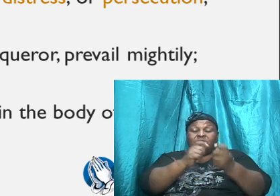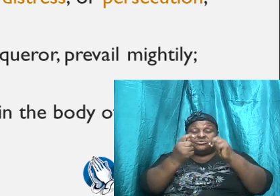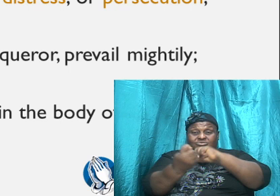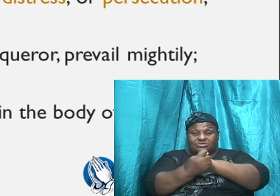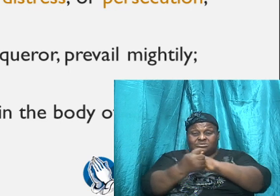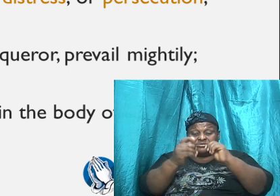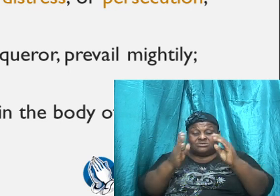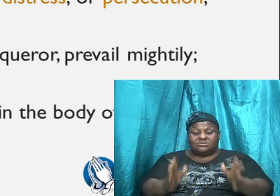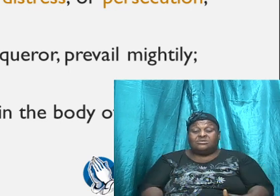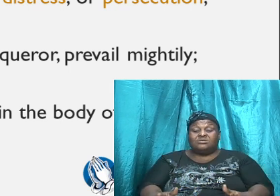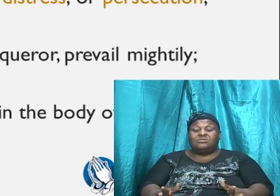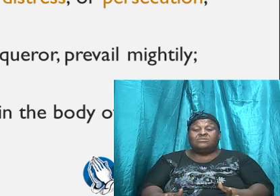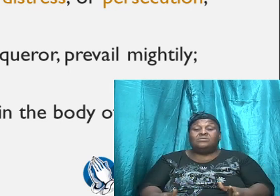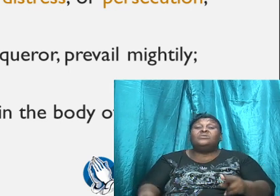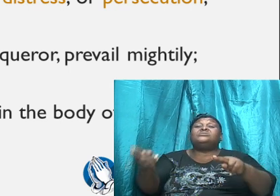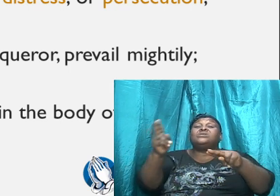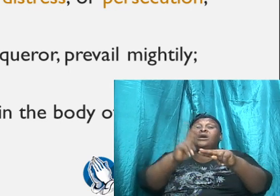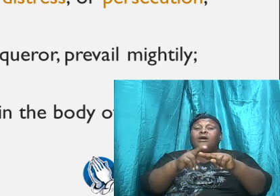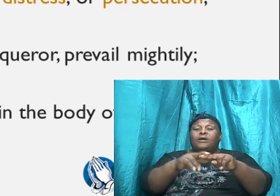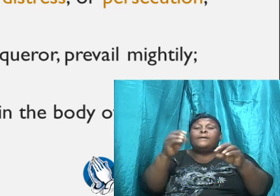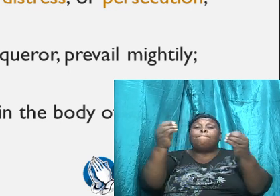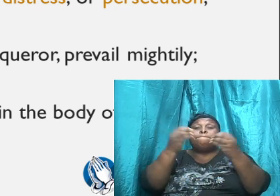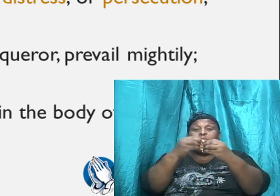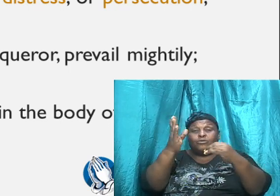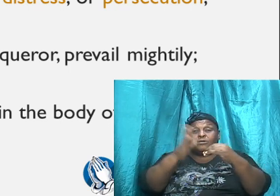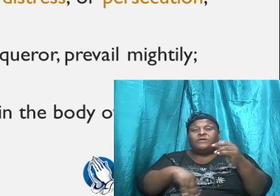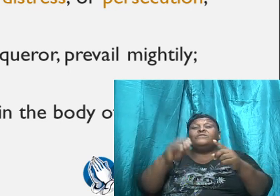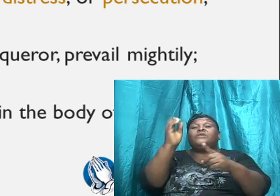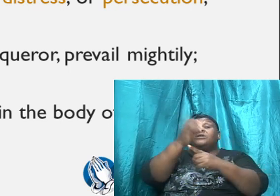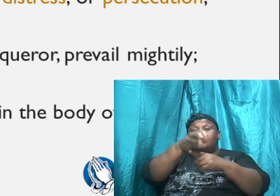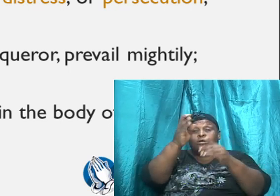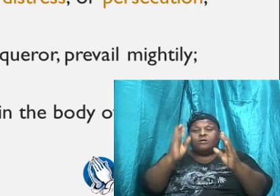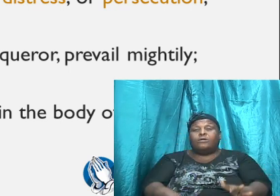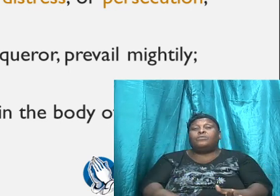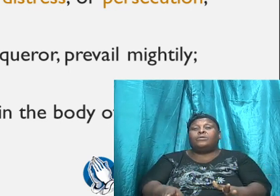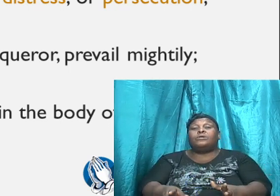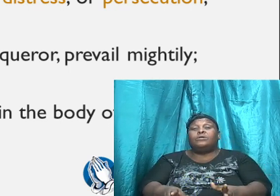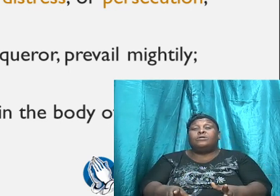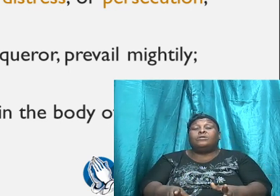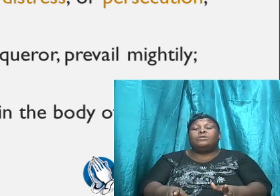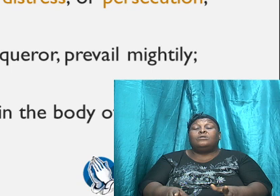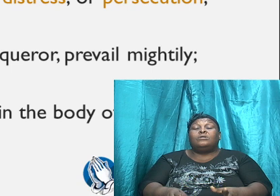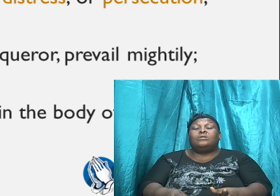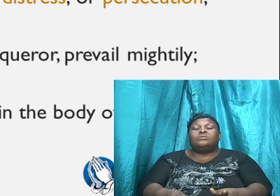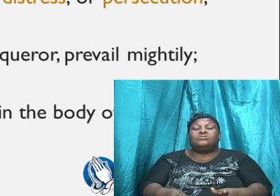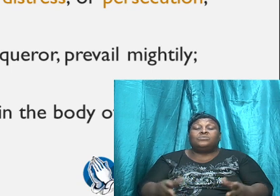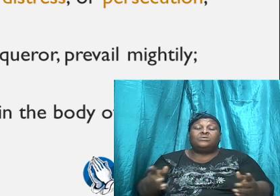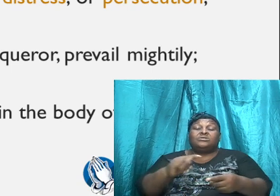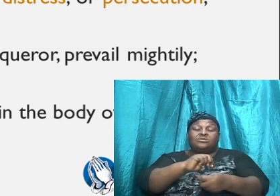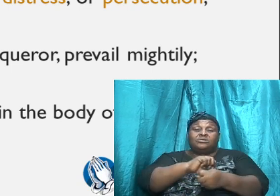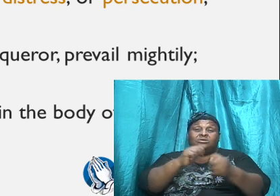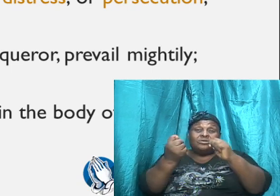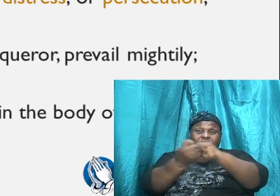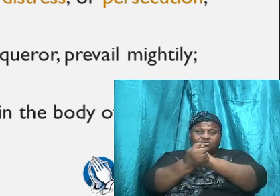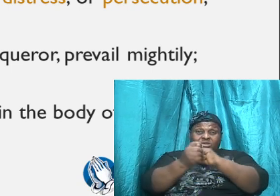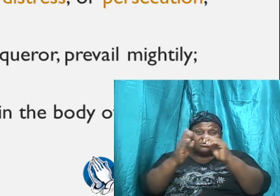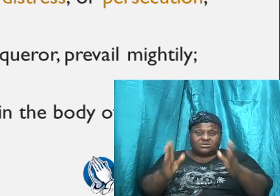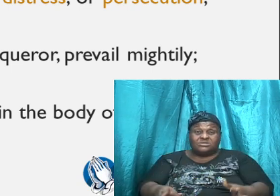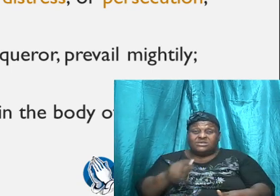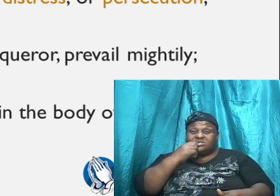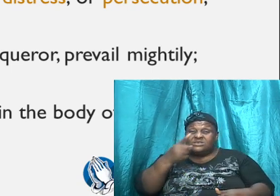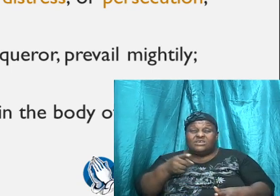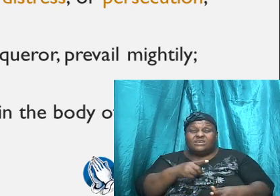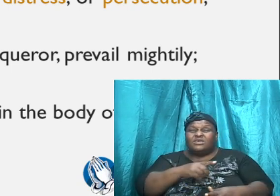more than conqueror to it, so that what the translators are saying, you didn't just